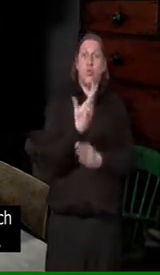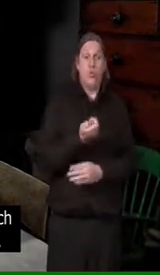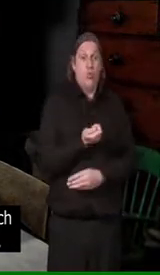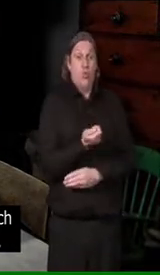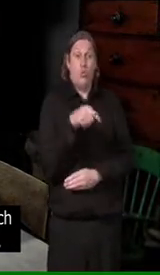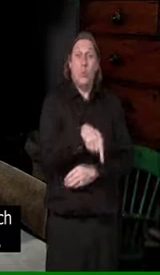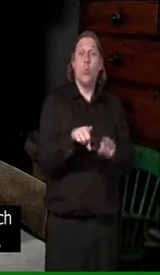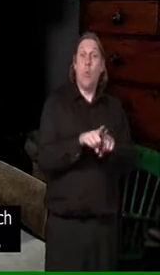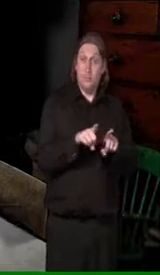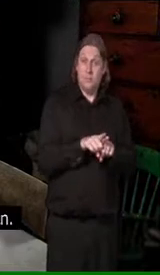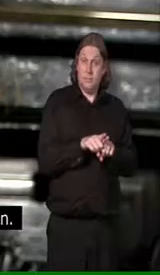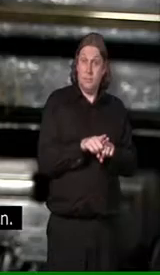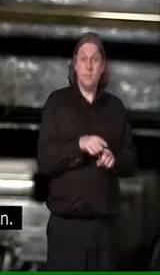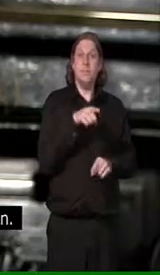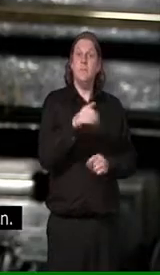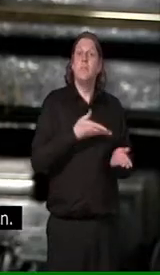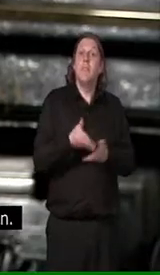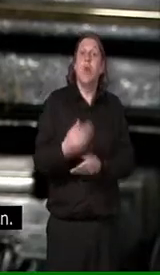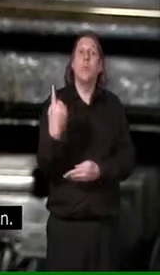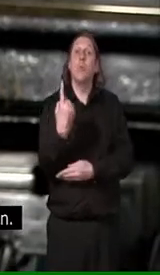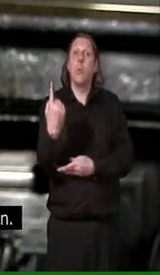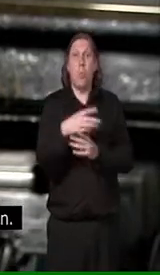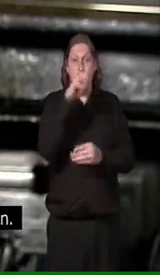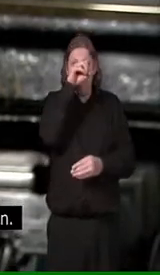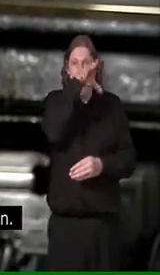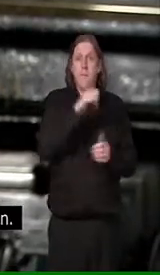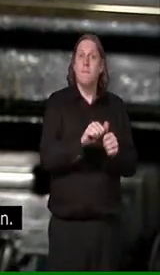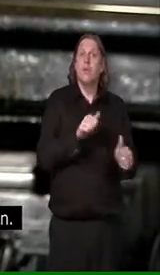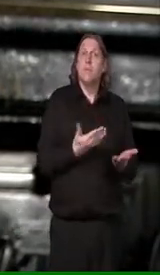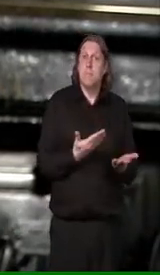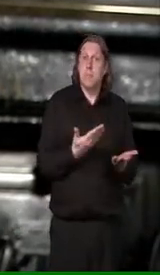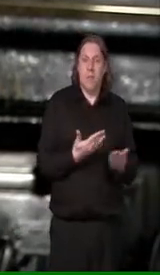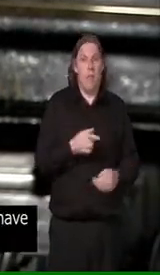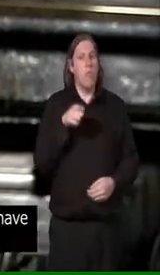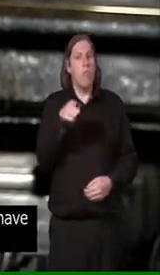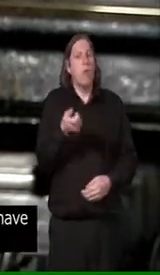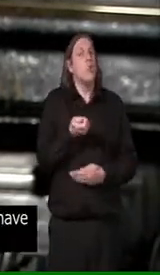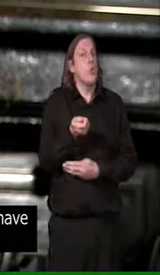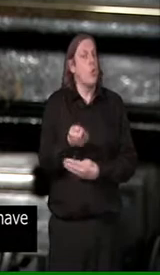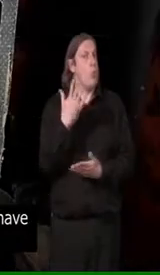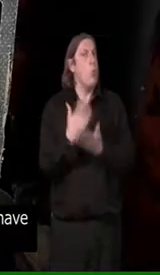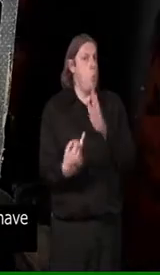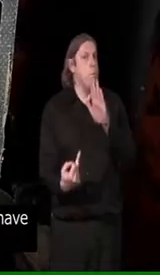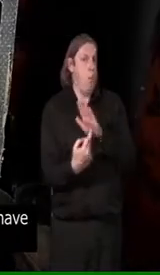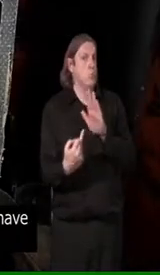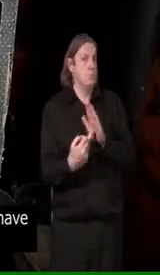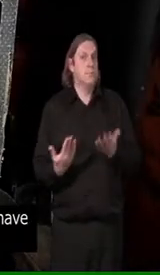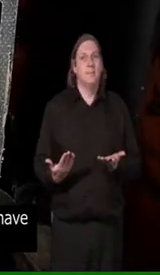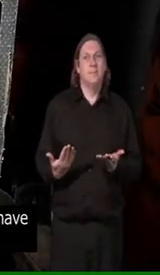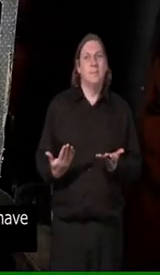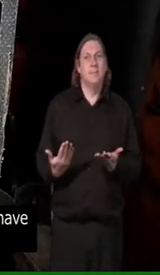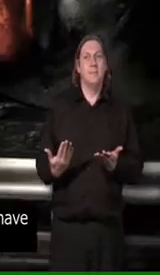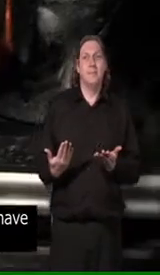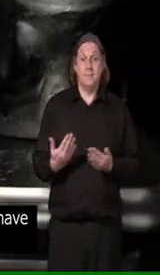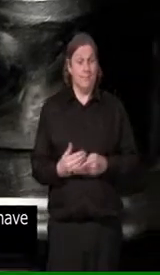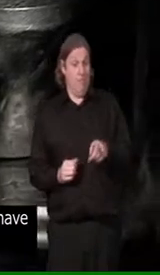in by the colliery company. The range was a very important part of the kitchen. At one side we have the oven and at the